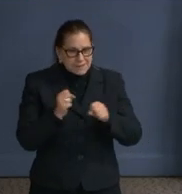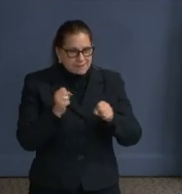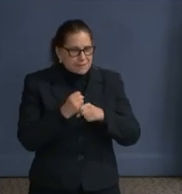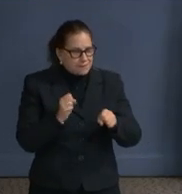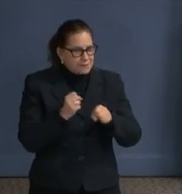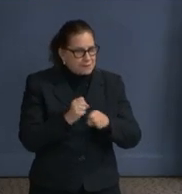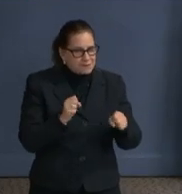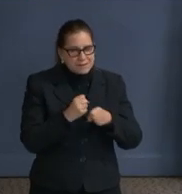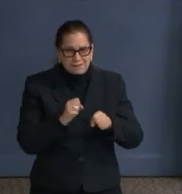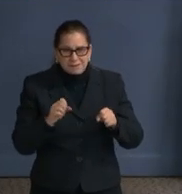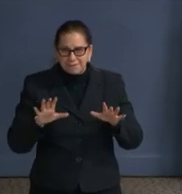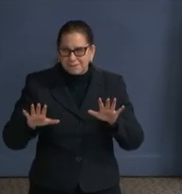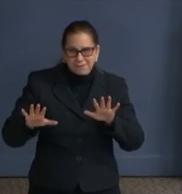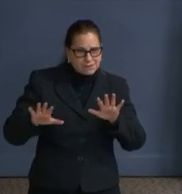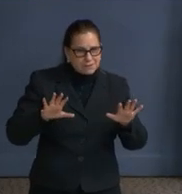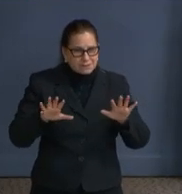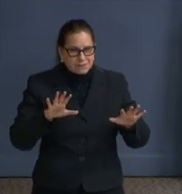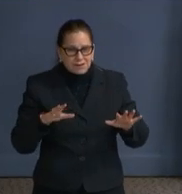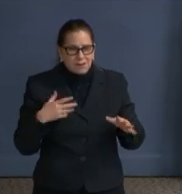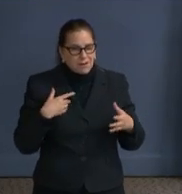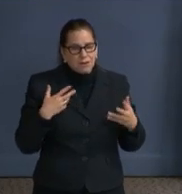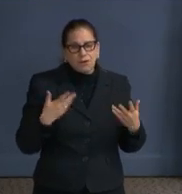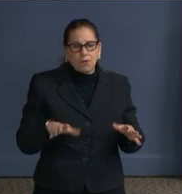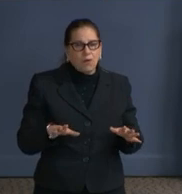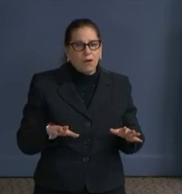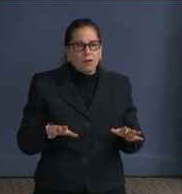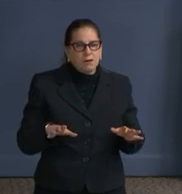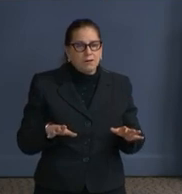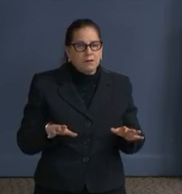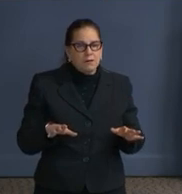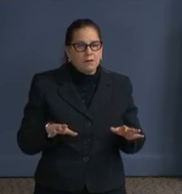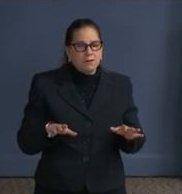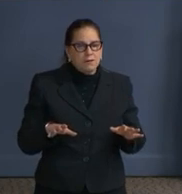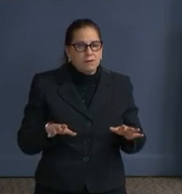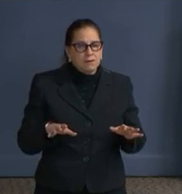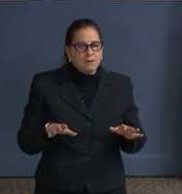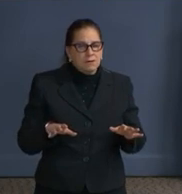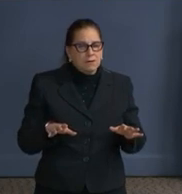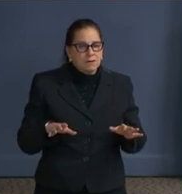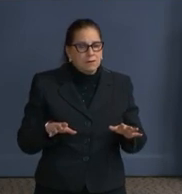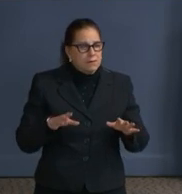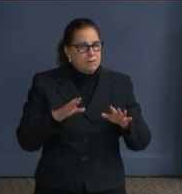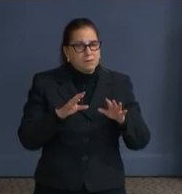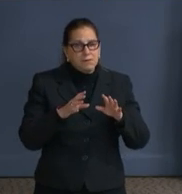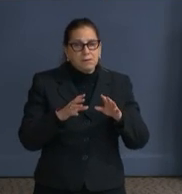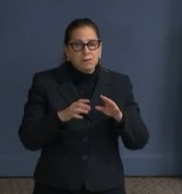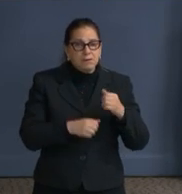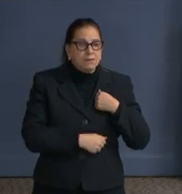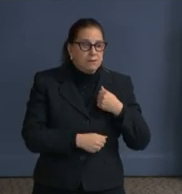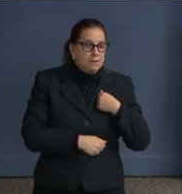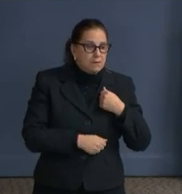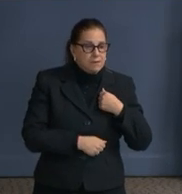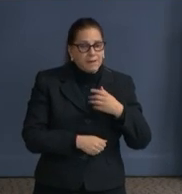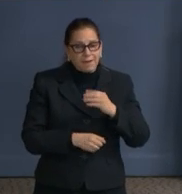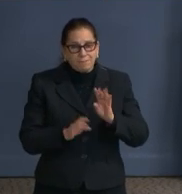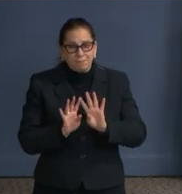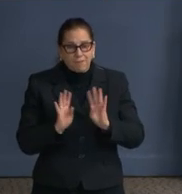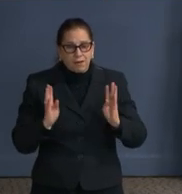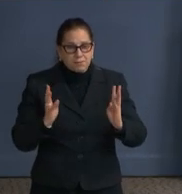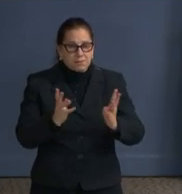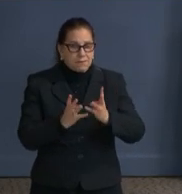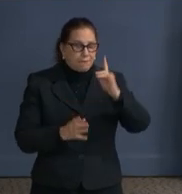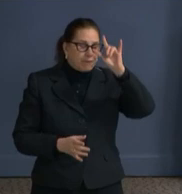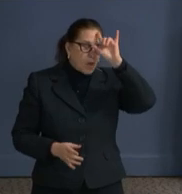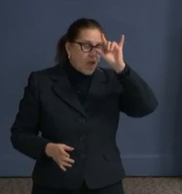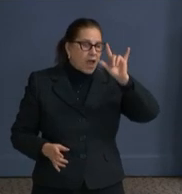but we don't want extra troops or fences to be a long term fixture. Okay. A few